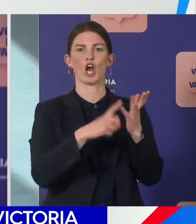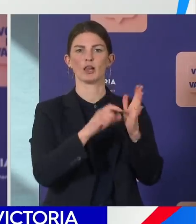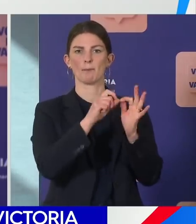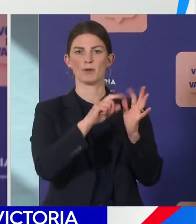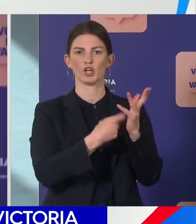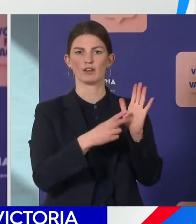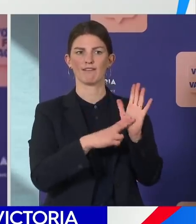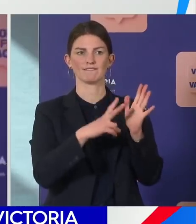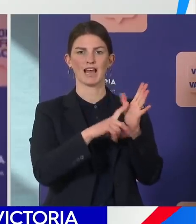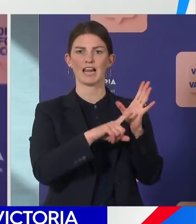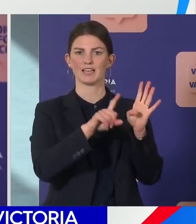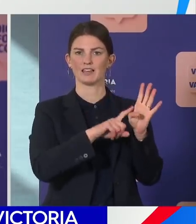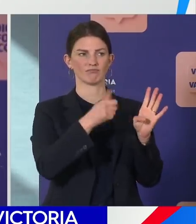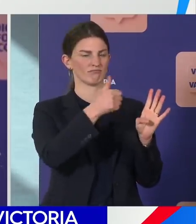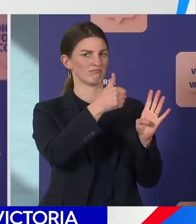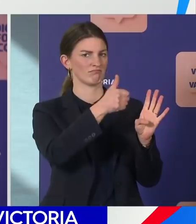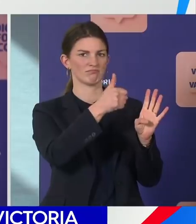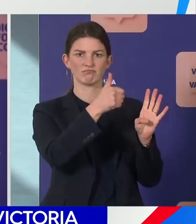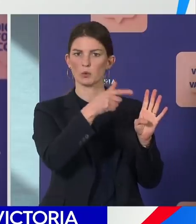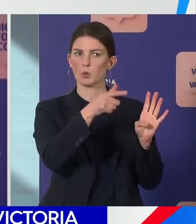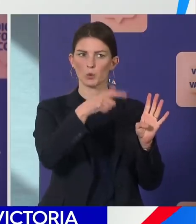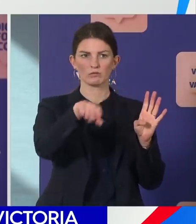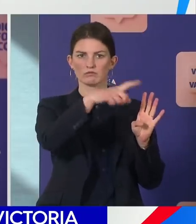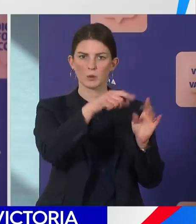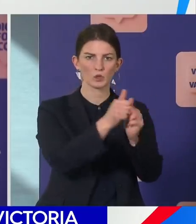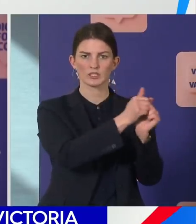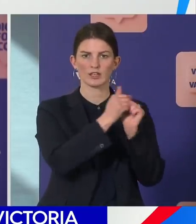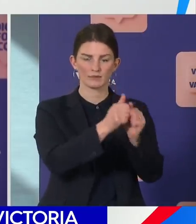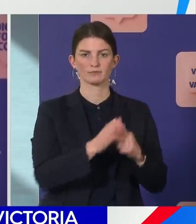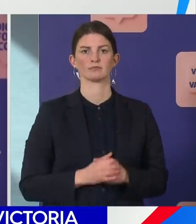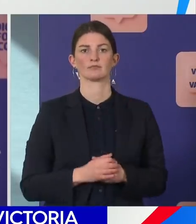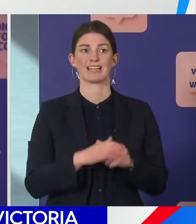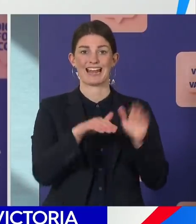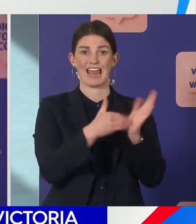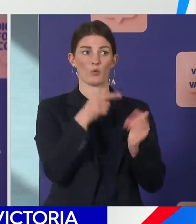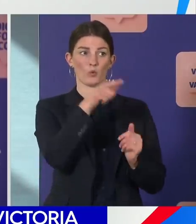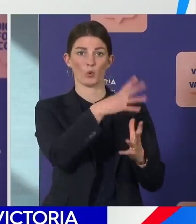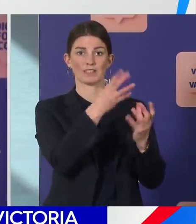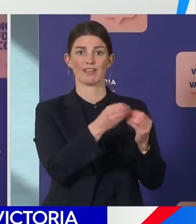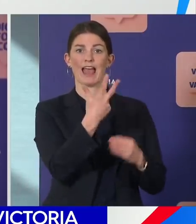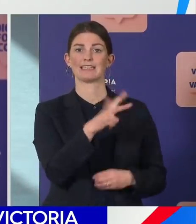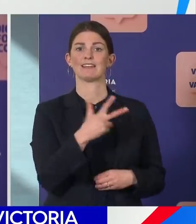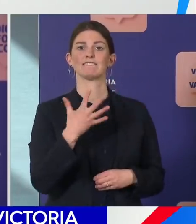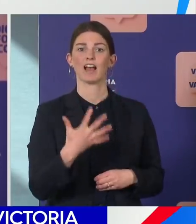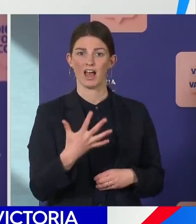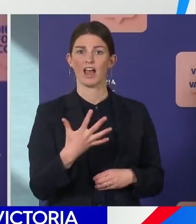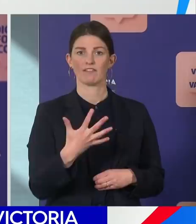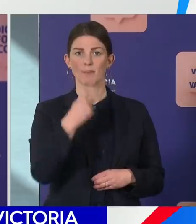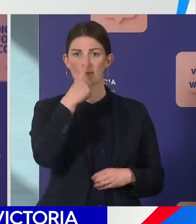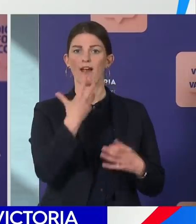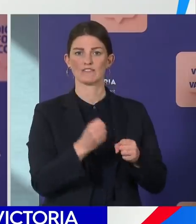And that has led us to the position where there are currently 85 active cases in Shepparton, including,